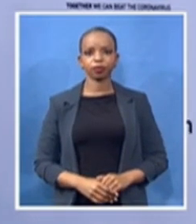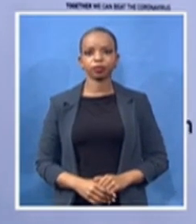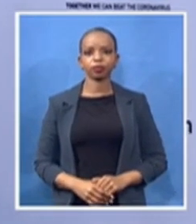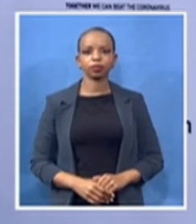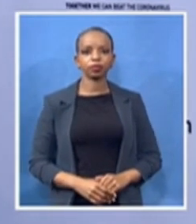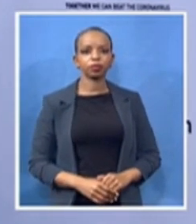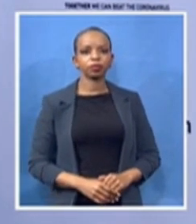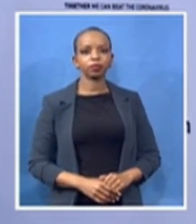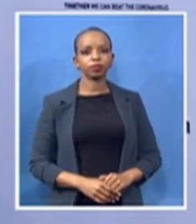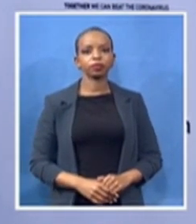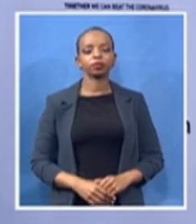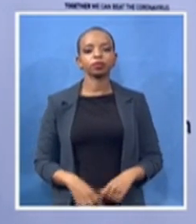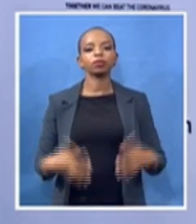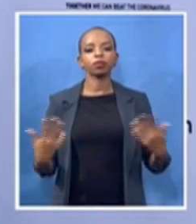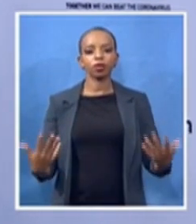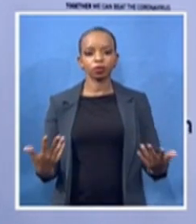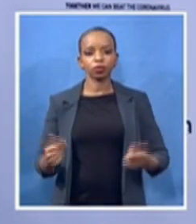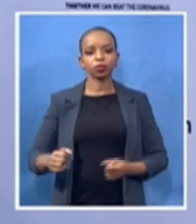this meeting in queenston